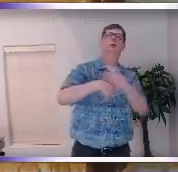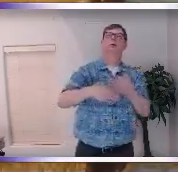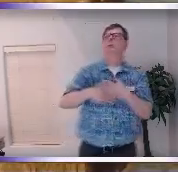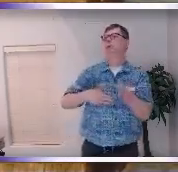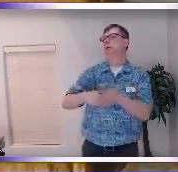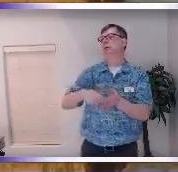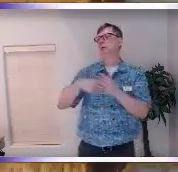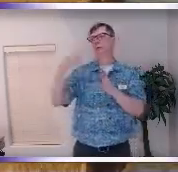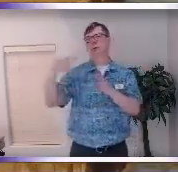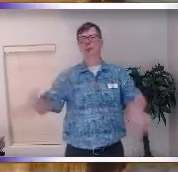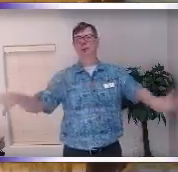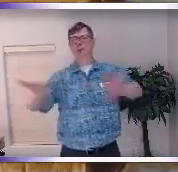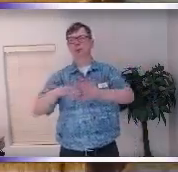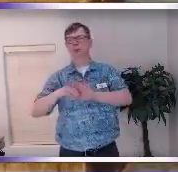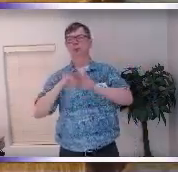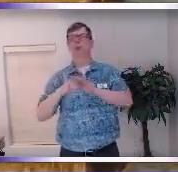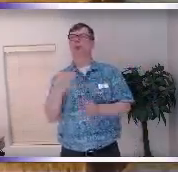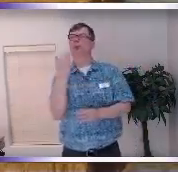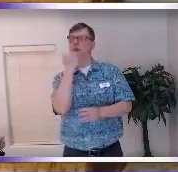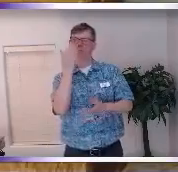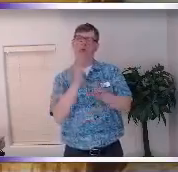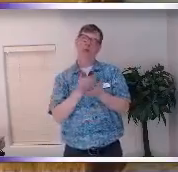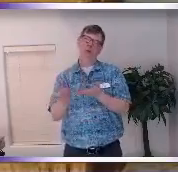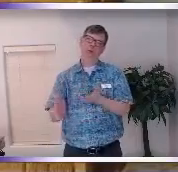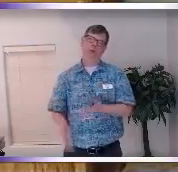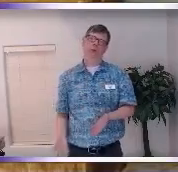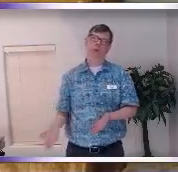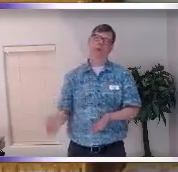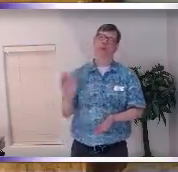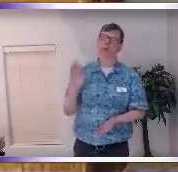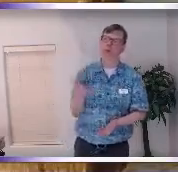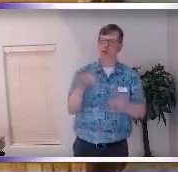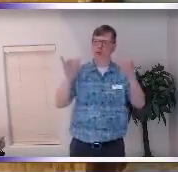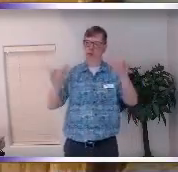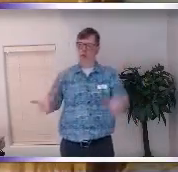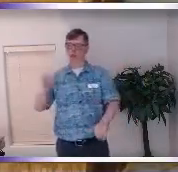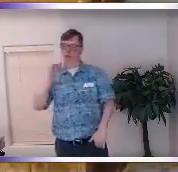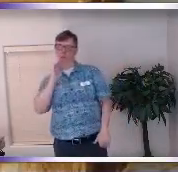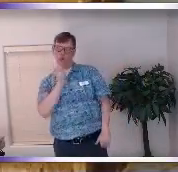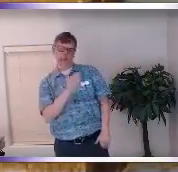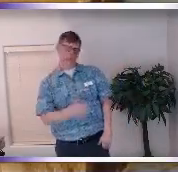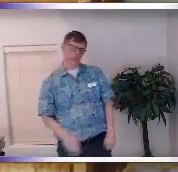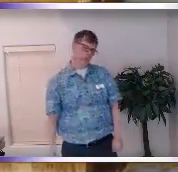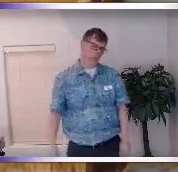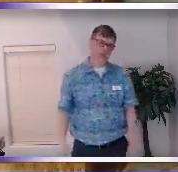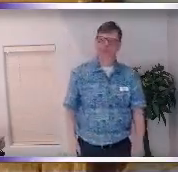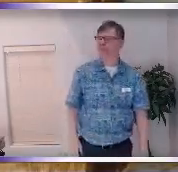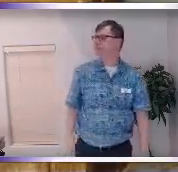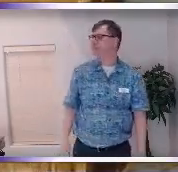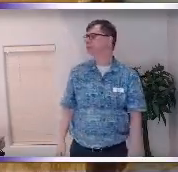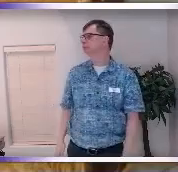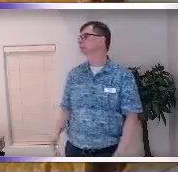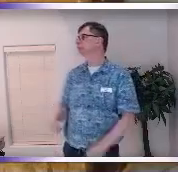new we will meet them at the grocery store and they will still be in somewhat in the mundane maybe it may be